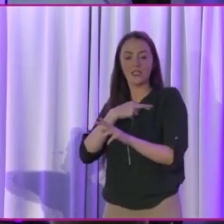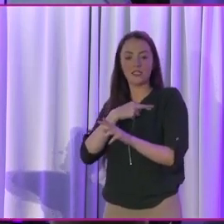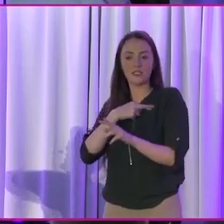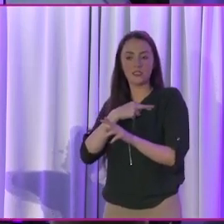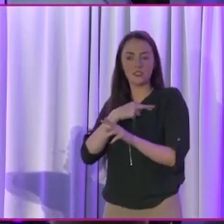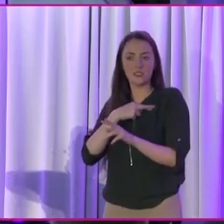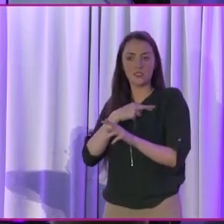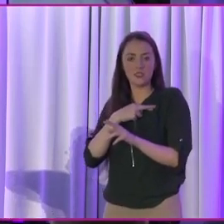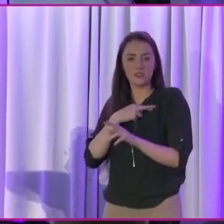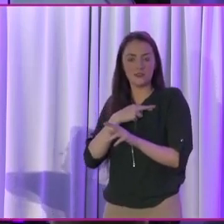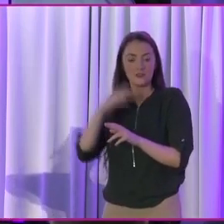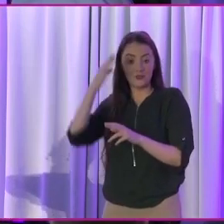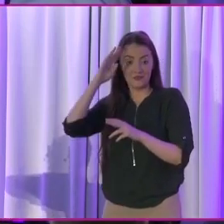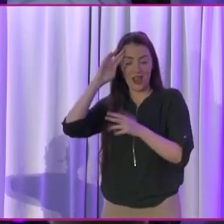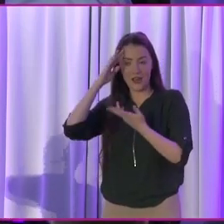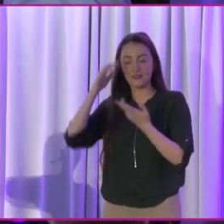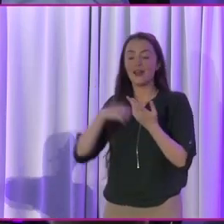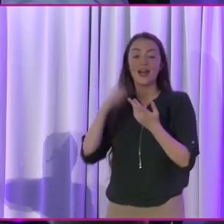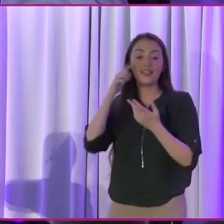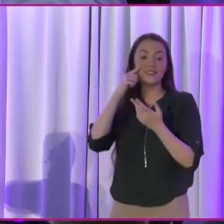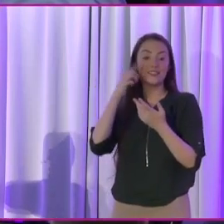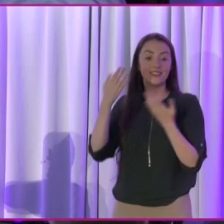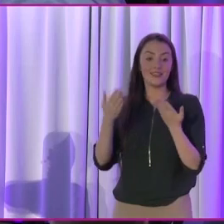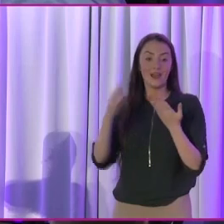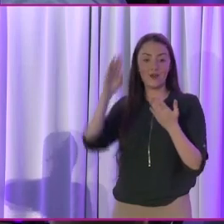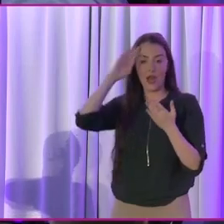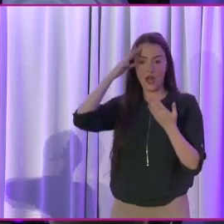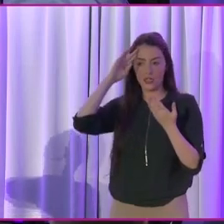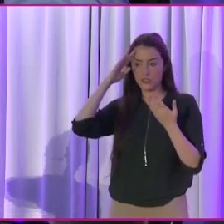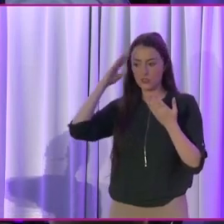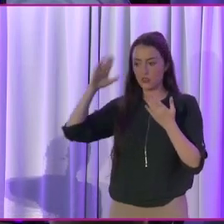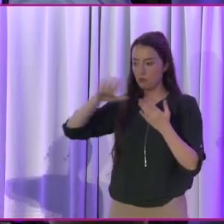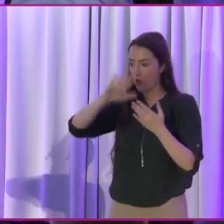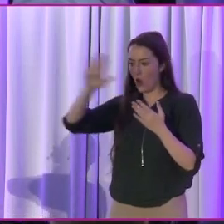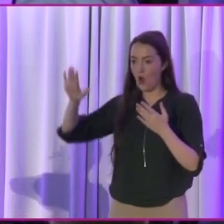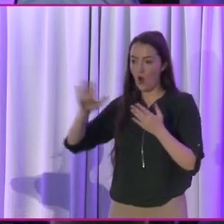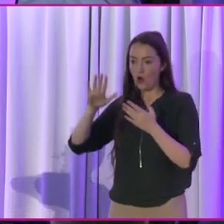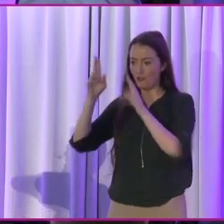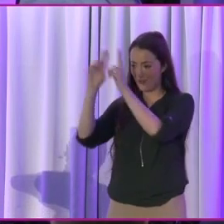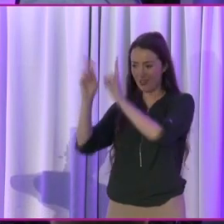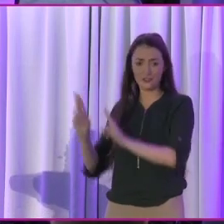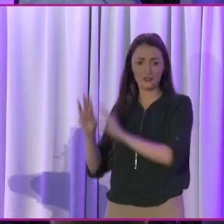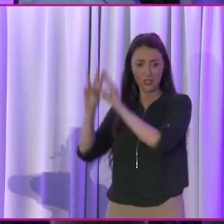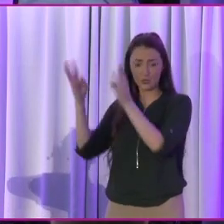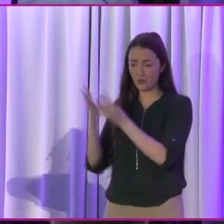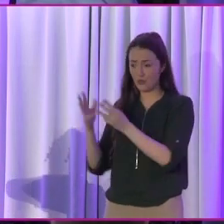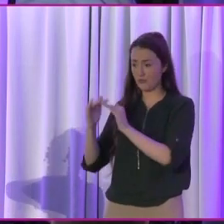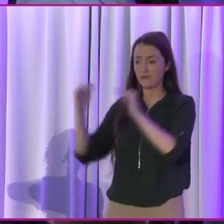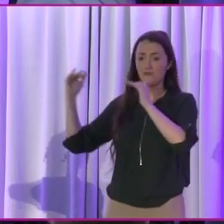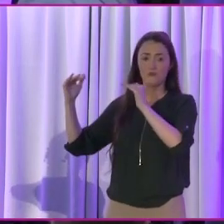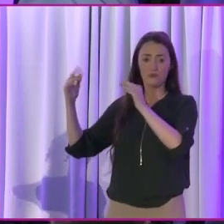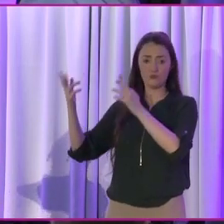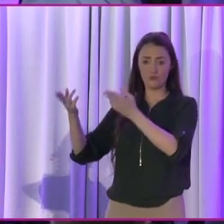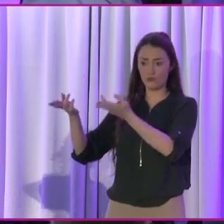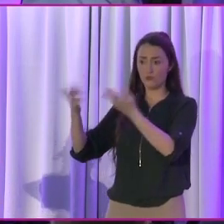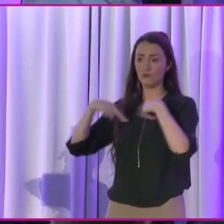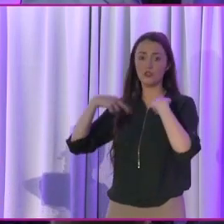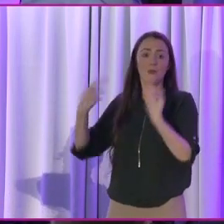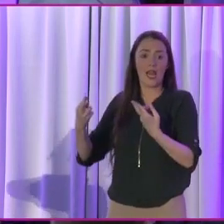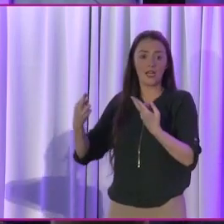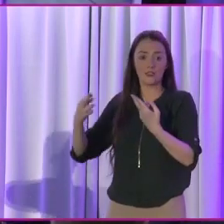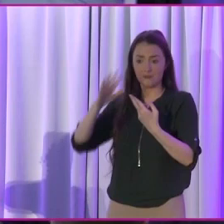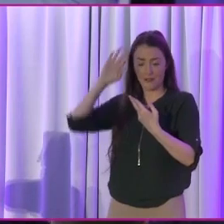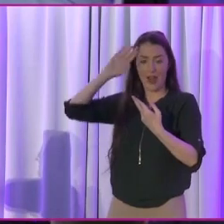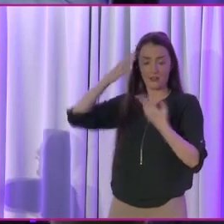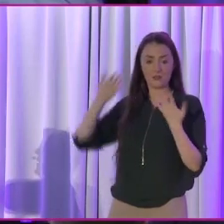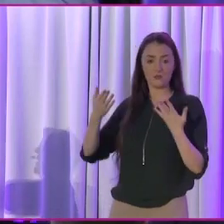note, would it be of Ireland? Because I've seen how Ireland operates in international stage. And we're very well respected as a social democracy,